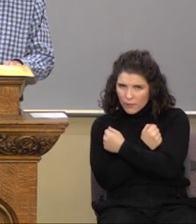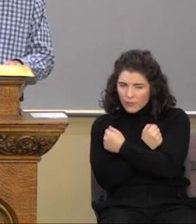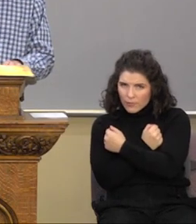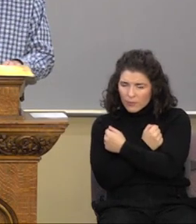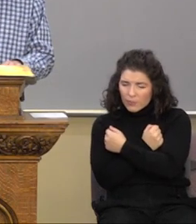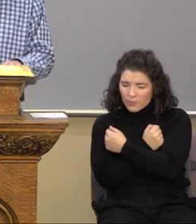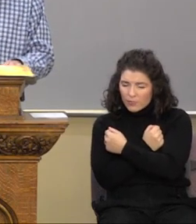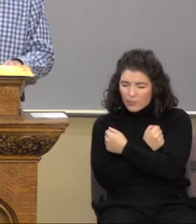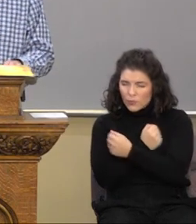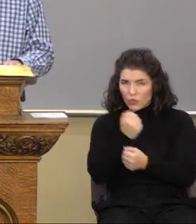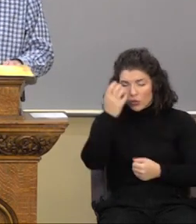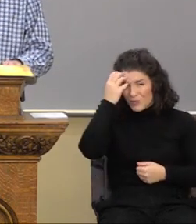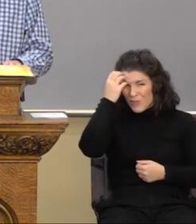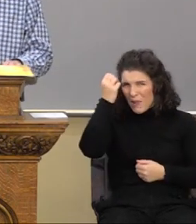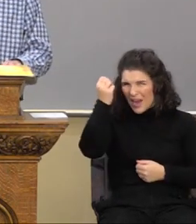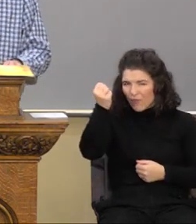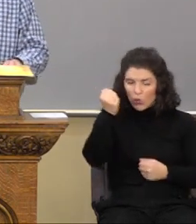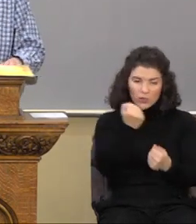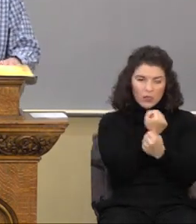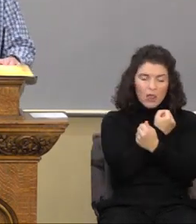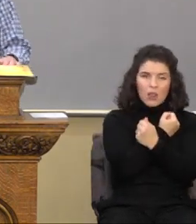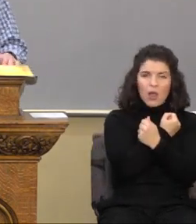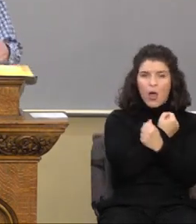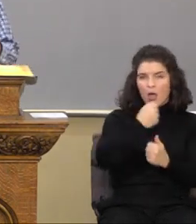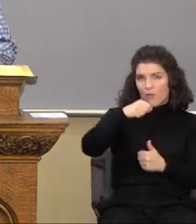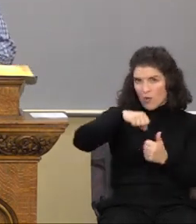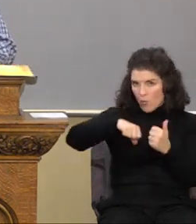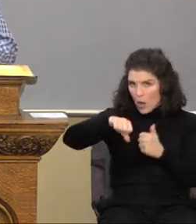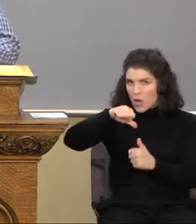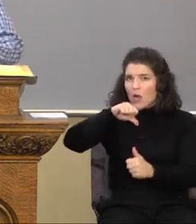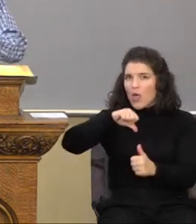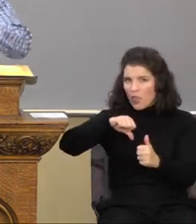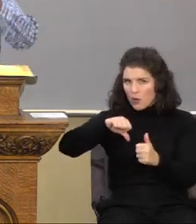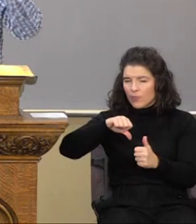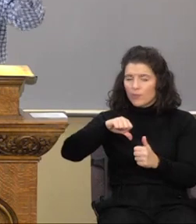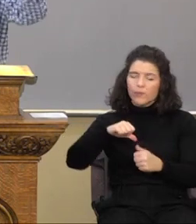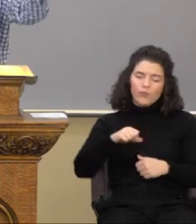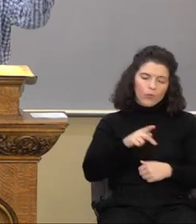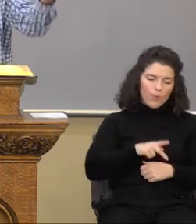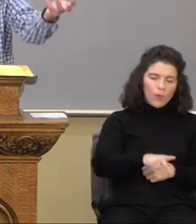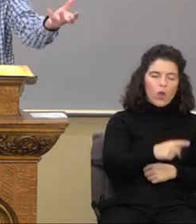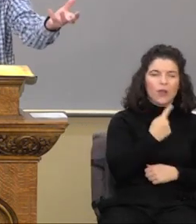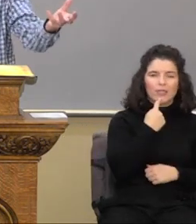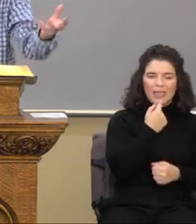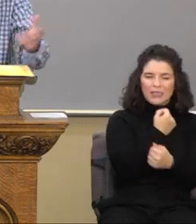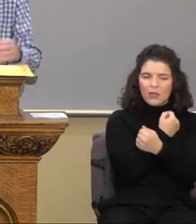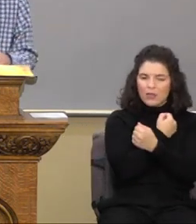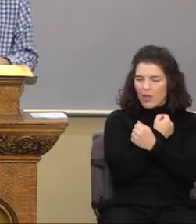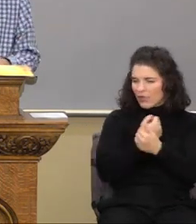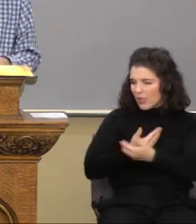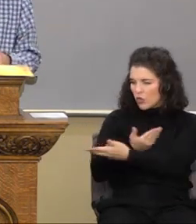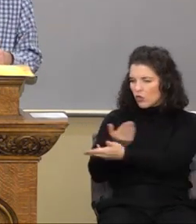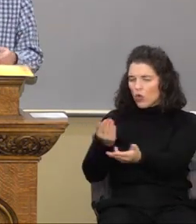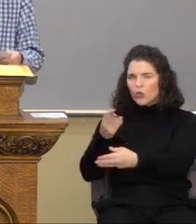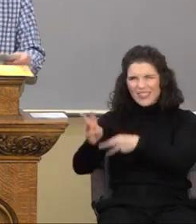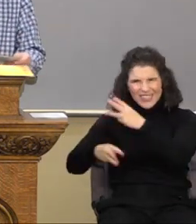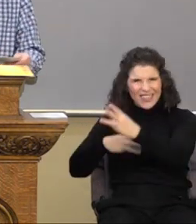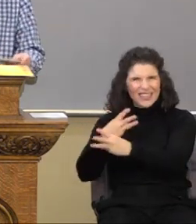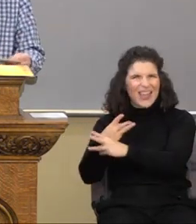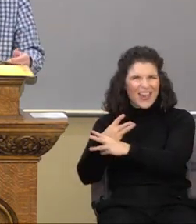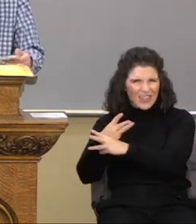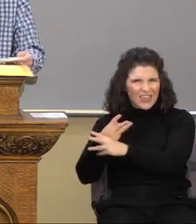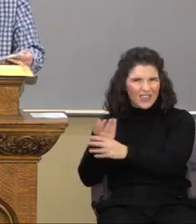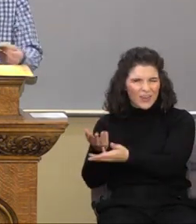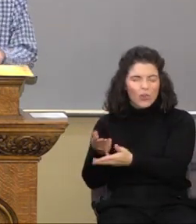but to love one another. Now, when Paul talks about loving those in society, go over to First